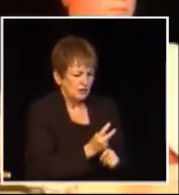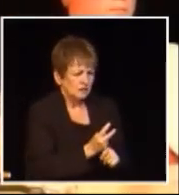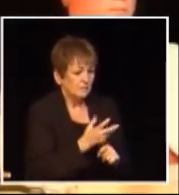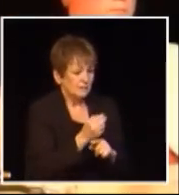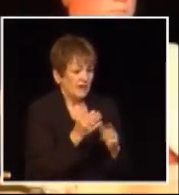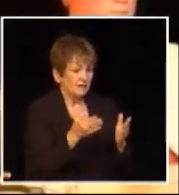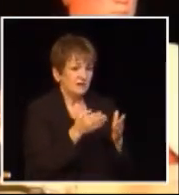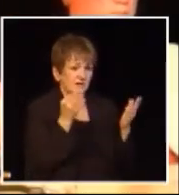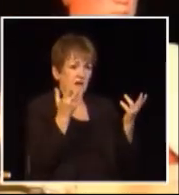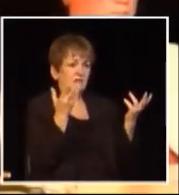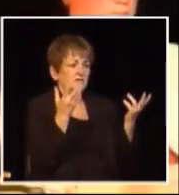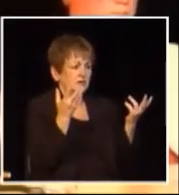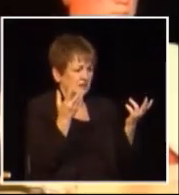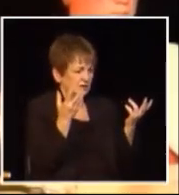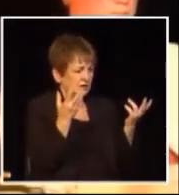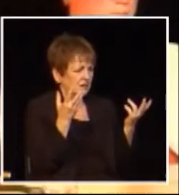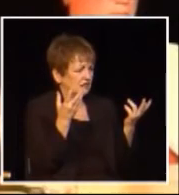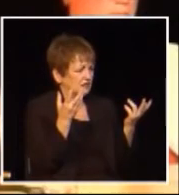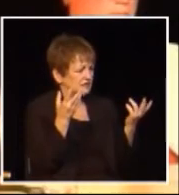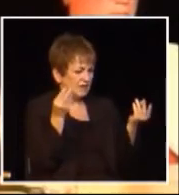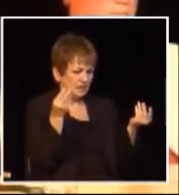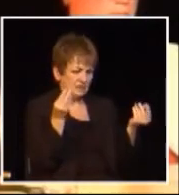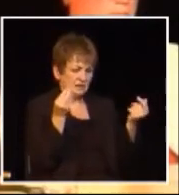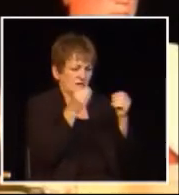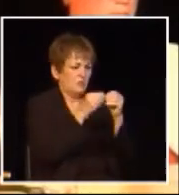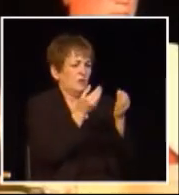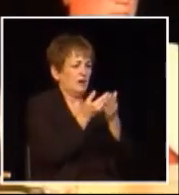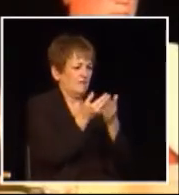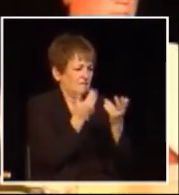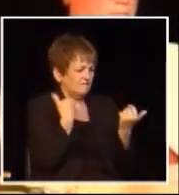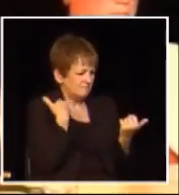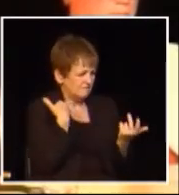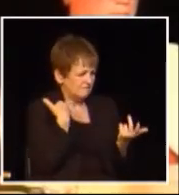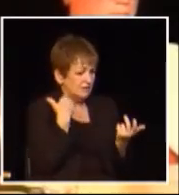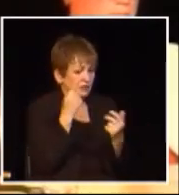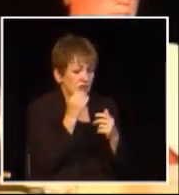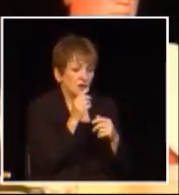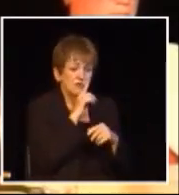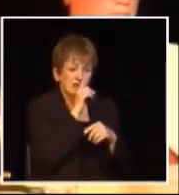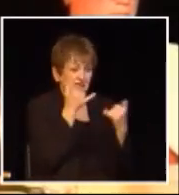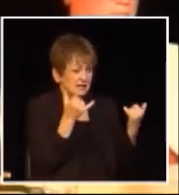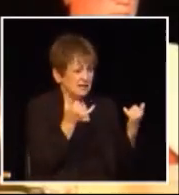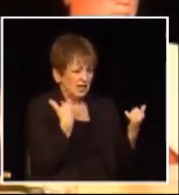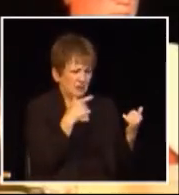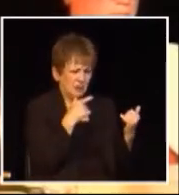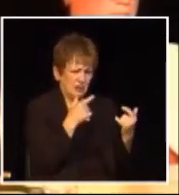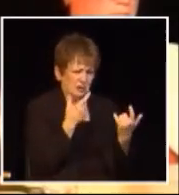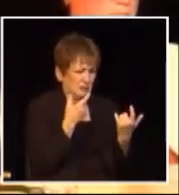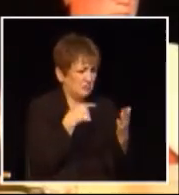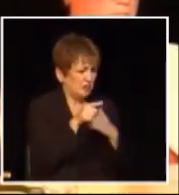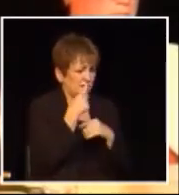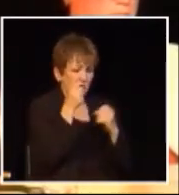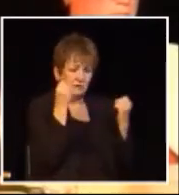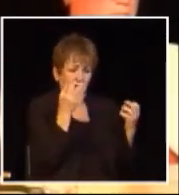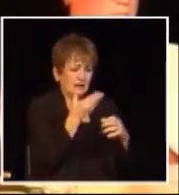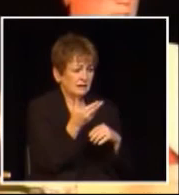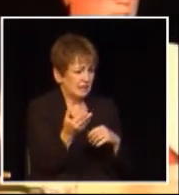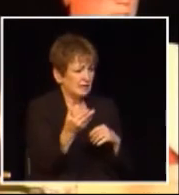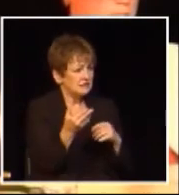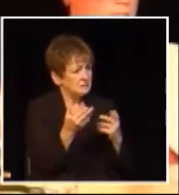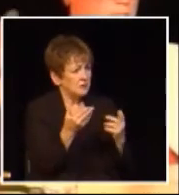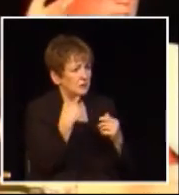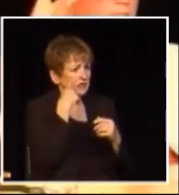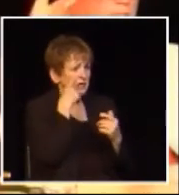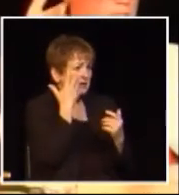and gets more expensive all of the time there are a lot of things that we're paying for today that perhaps are questionable and